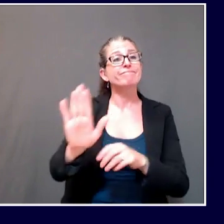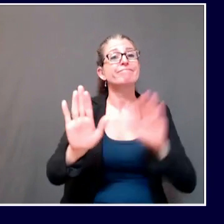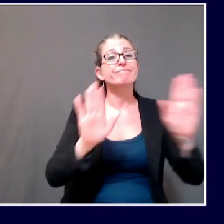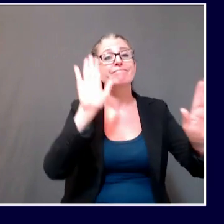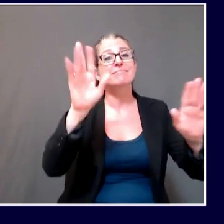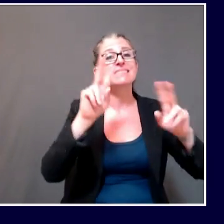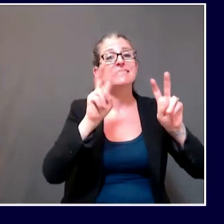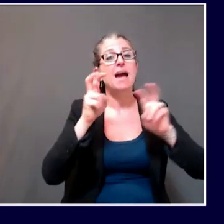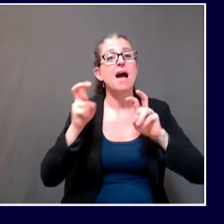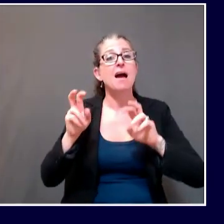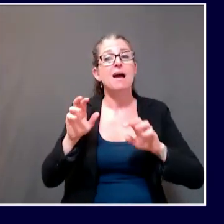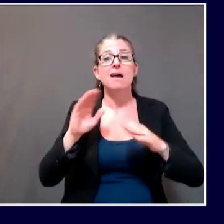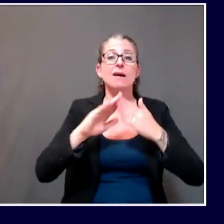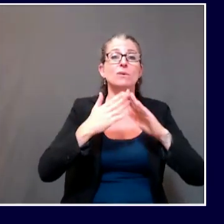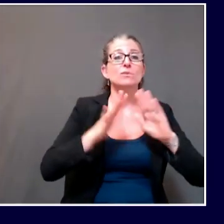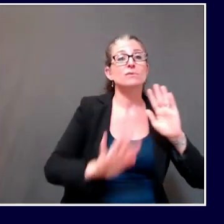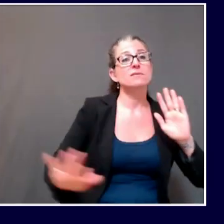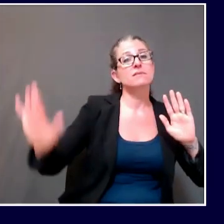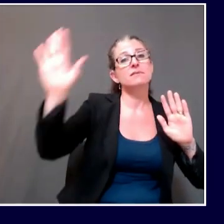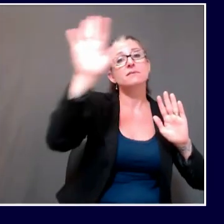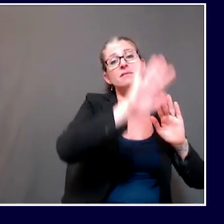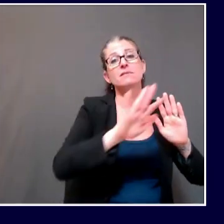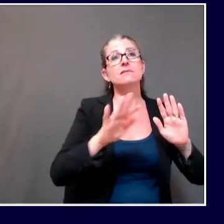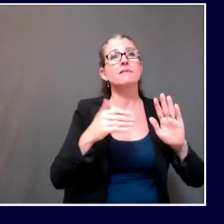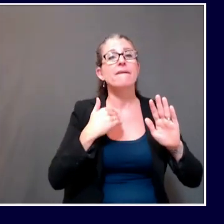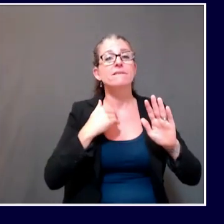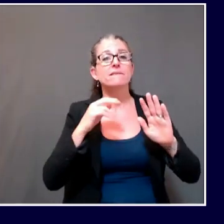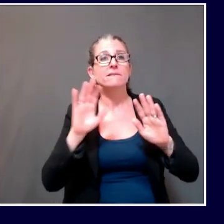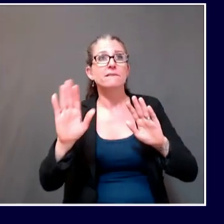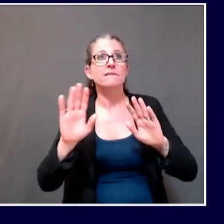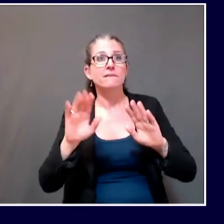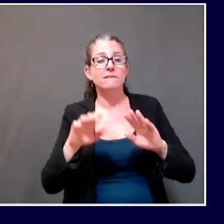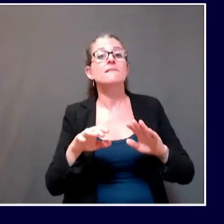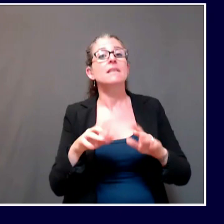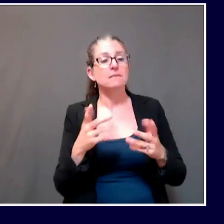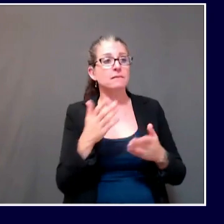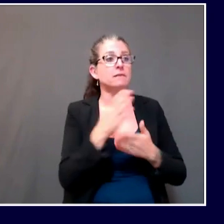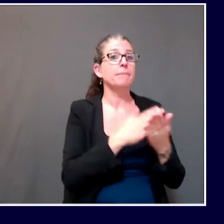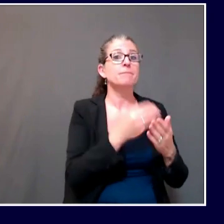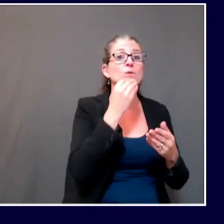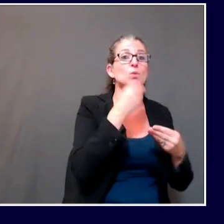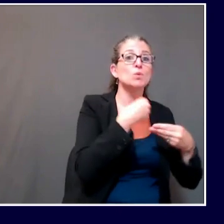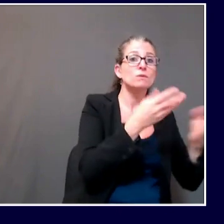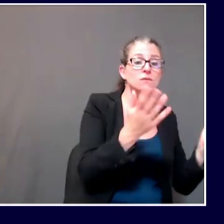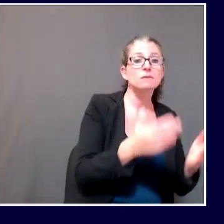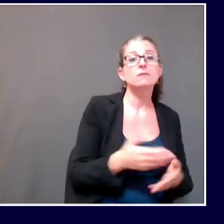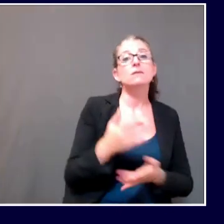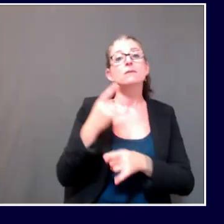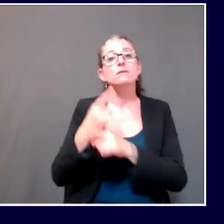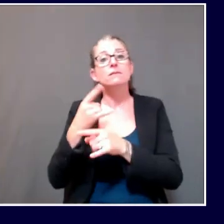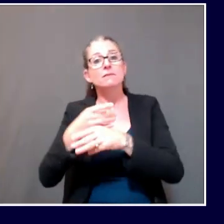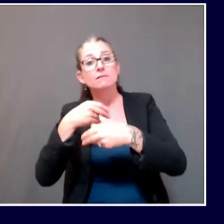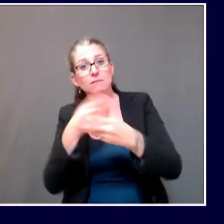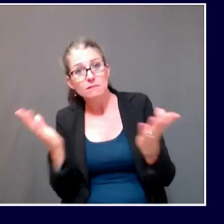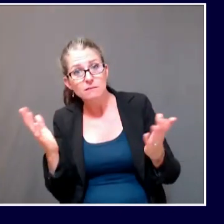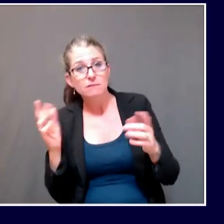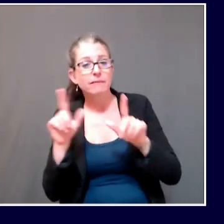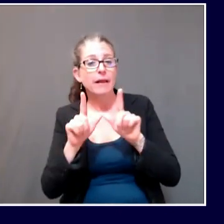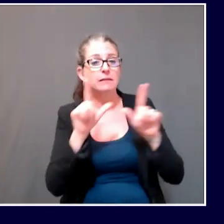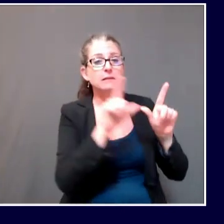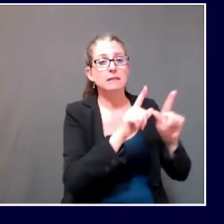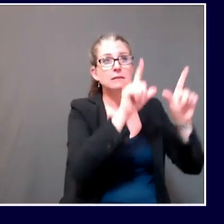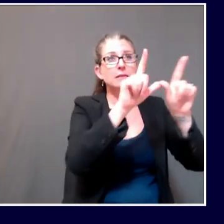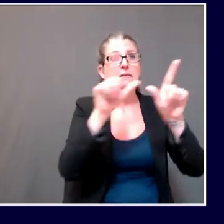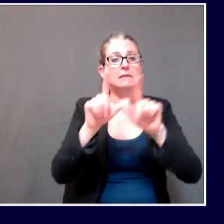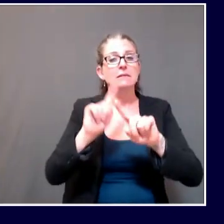organizations or liquor organizations and other organizations and